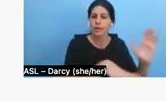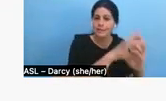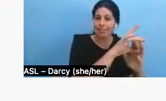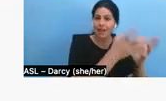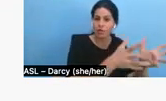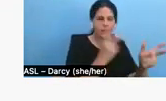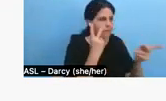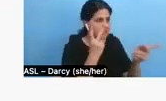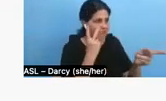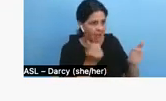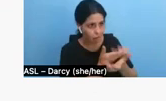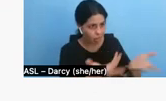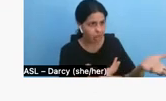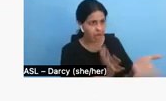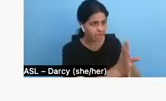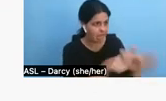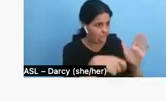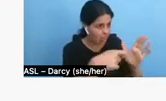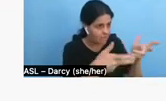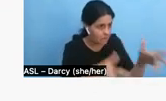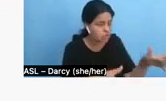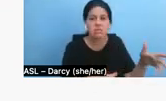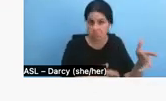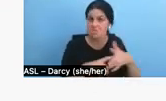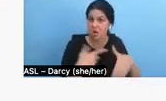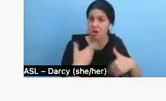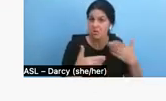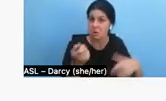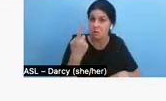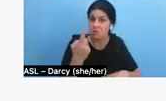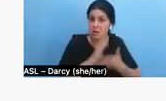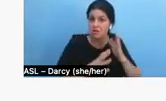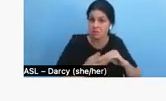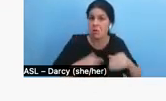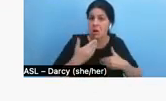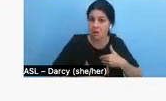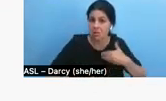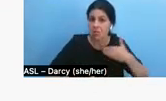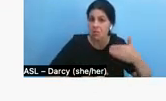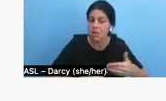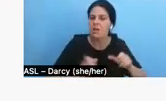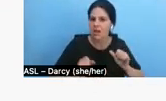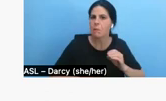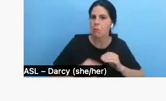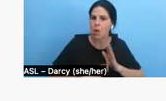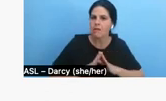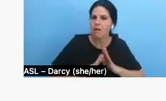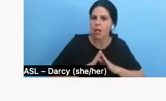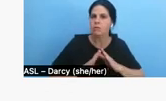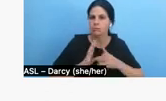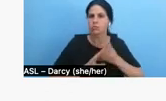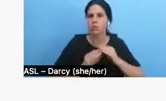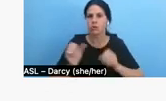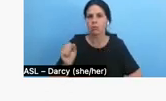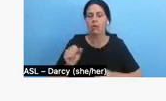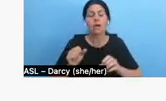you're understanding your story more. Um, you can actually be developing the story more and then also updating your